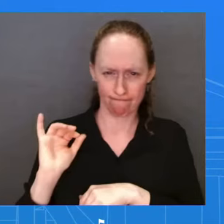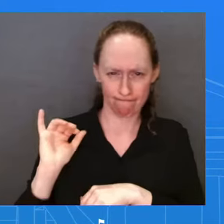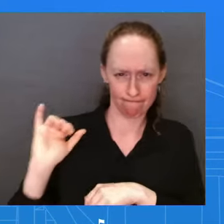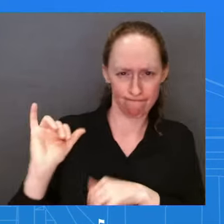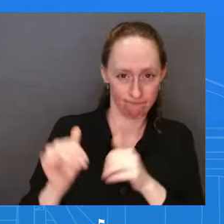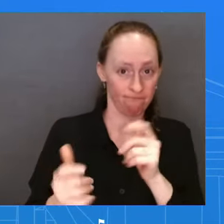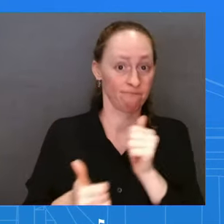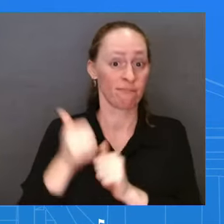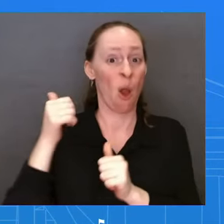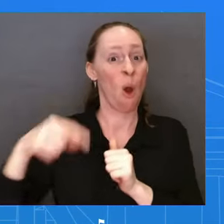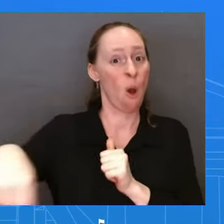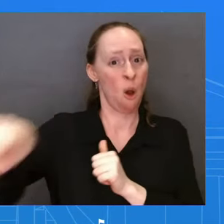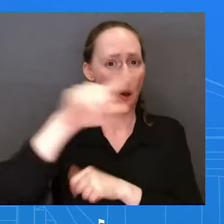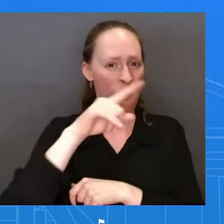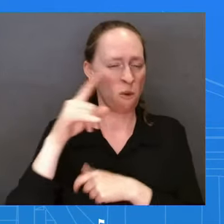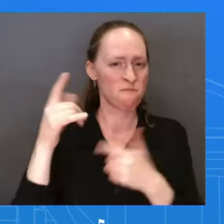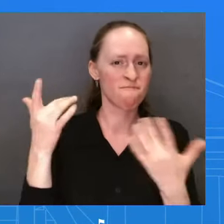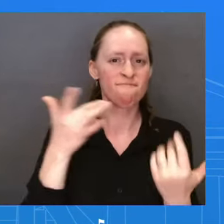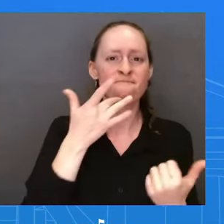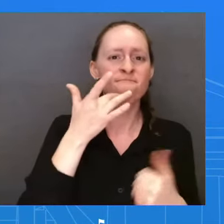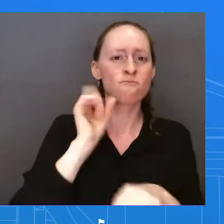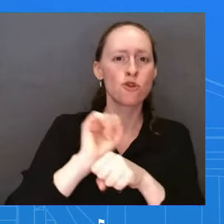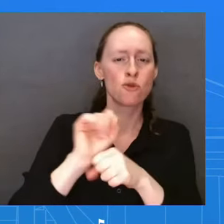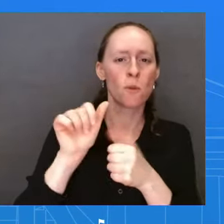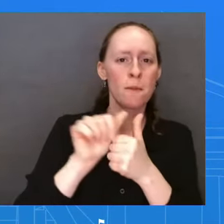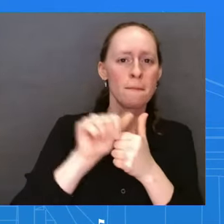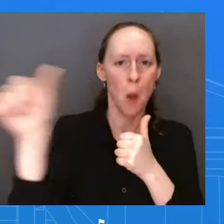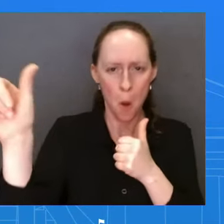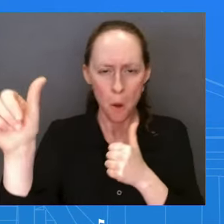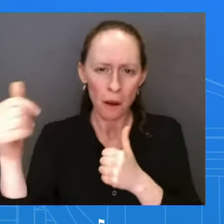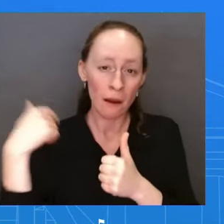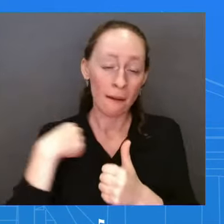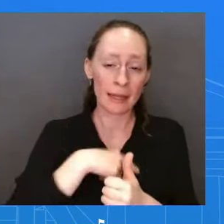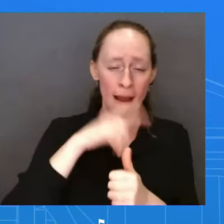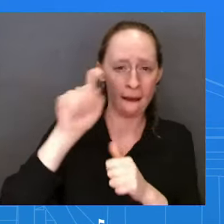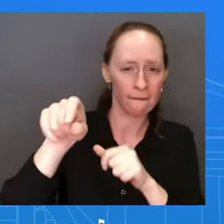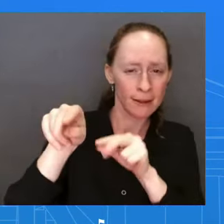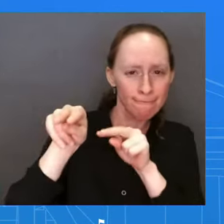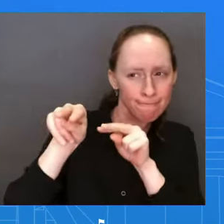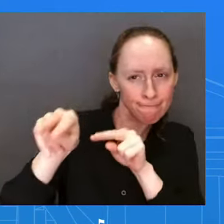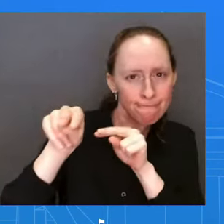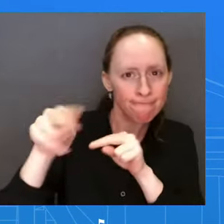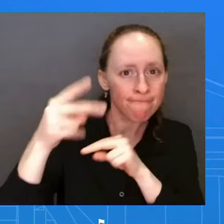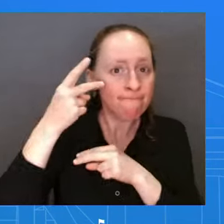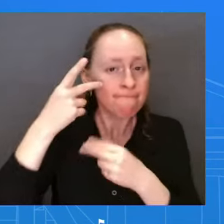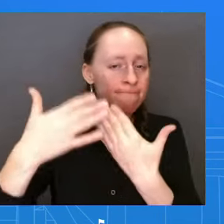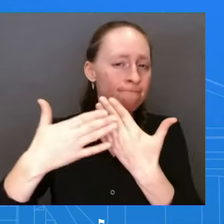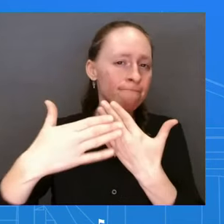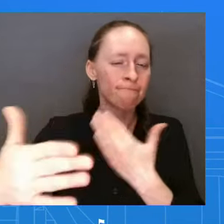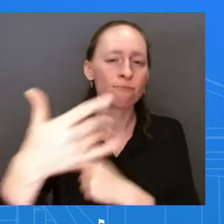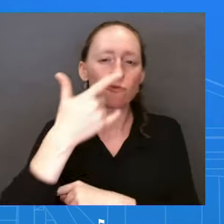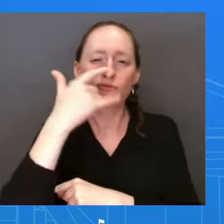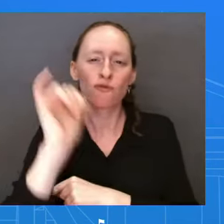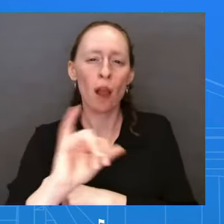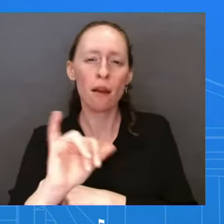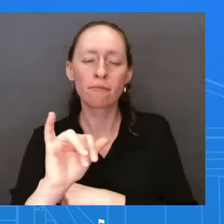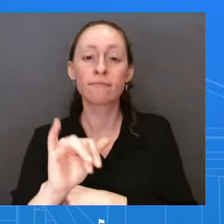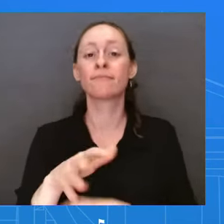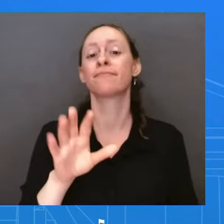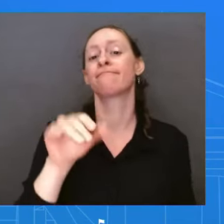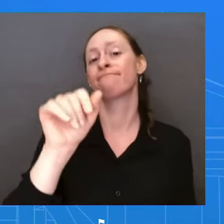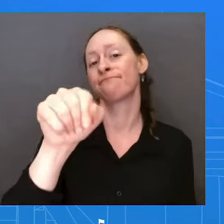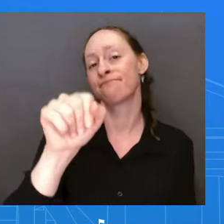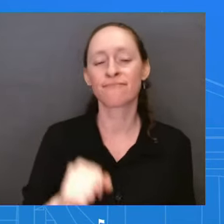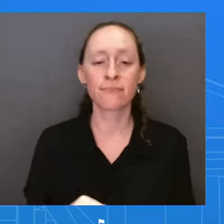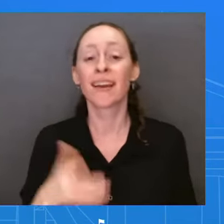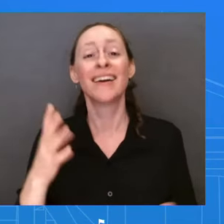And of course, we're very attentive to, uh, where, uh, those, um, financial risks may lie. And so far, they